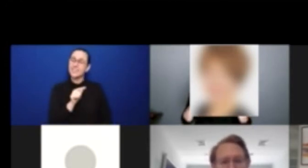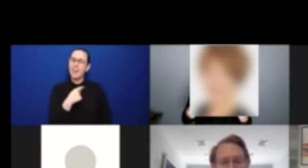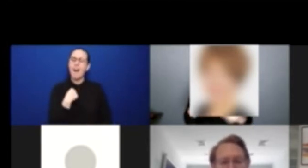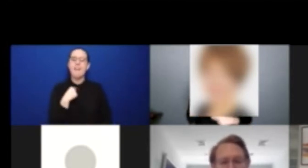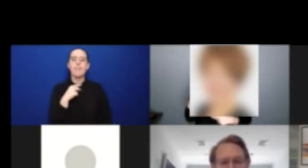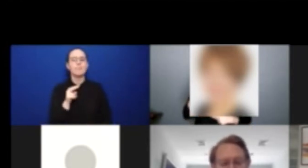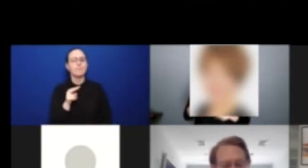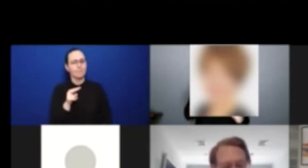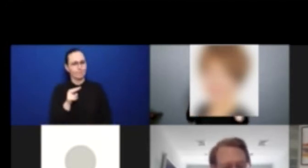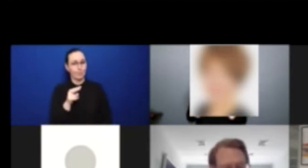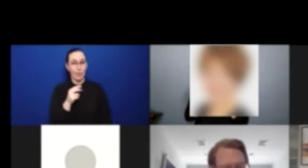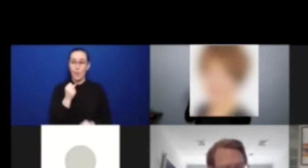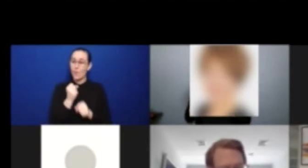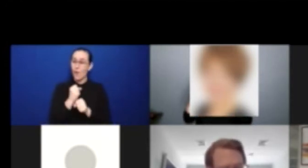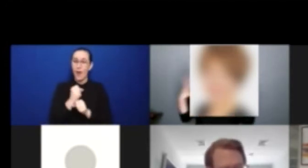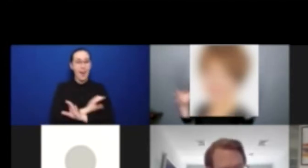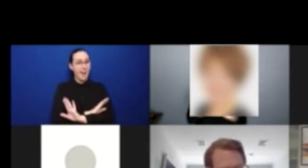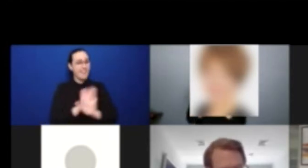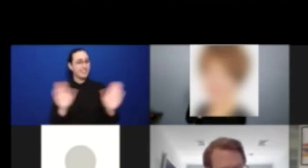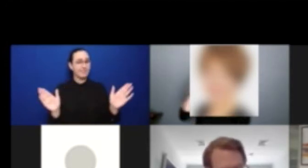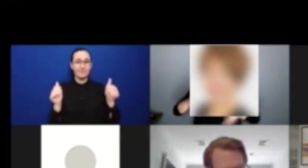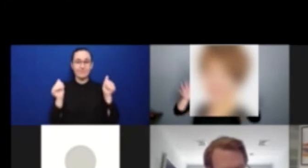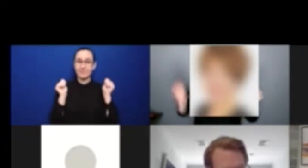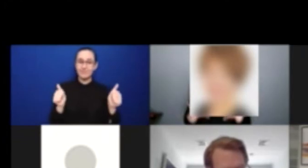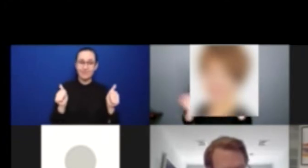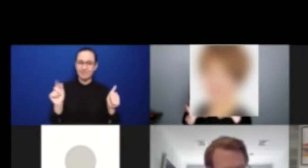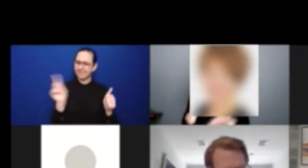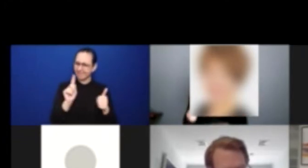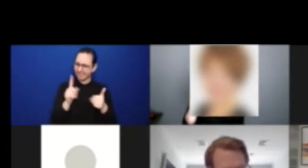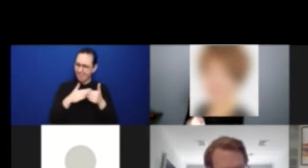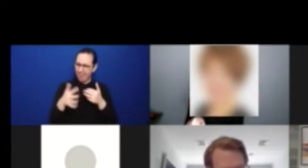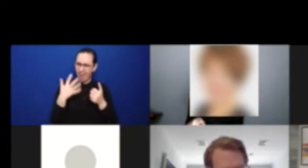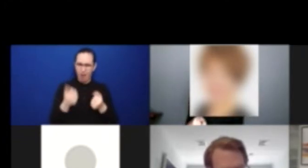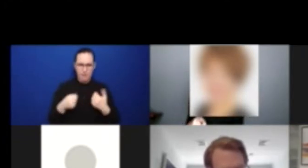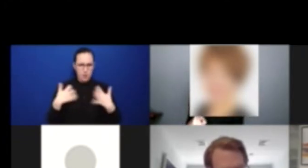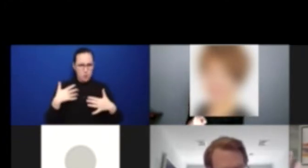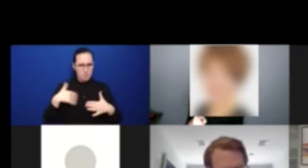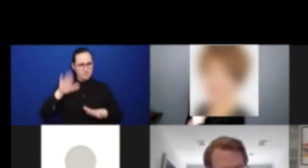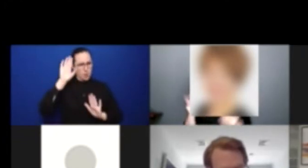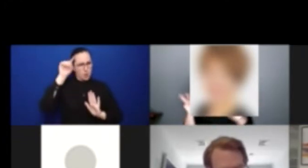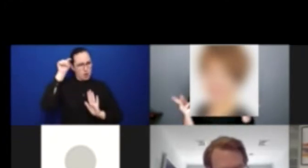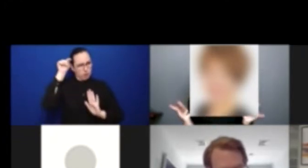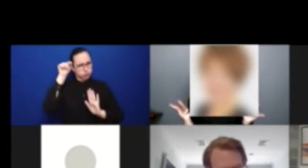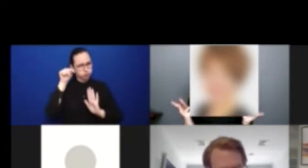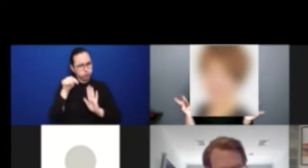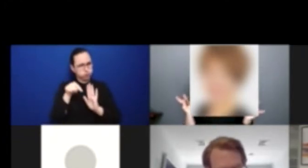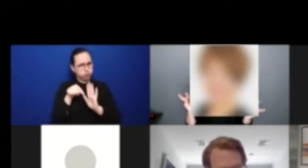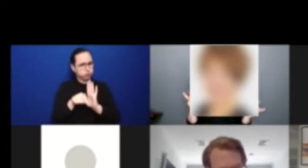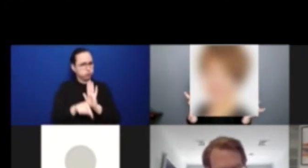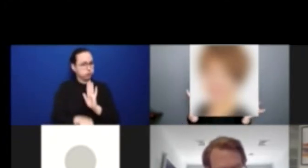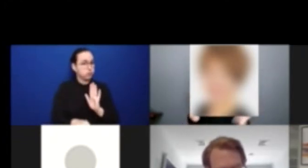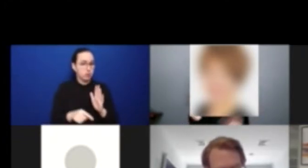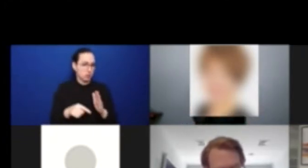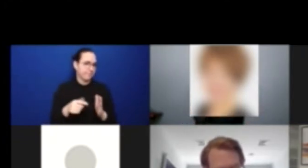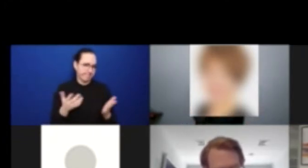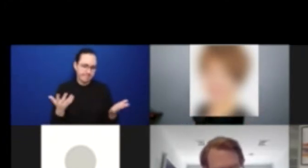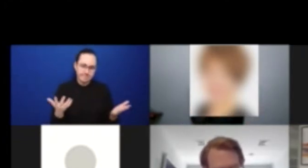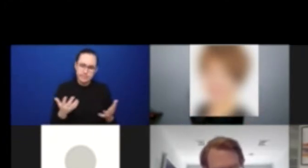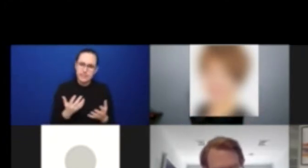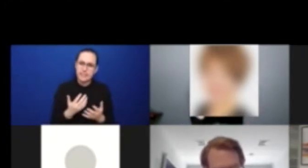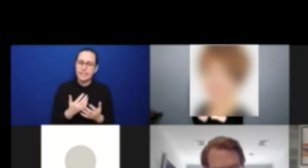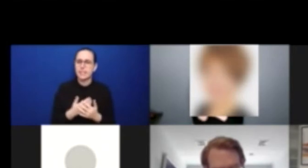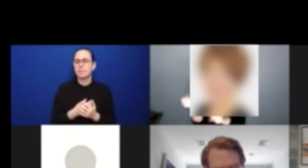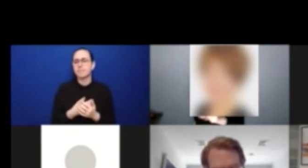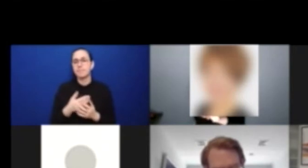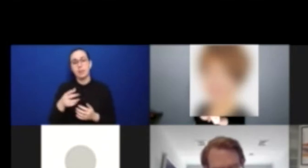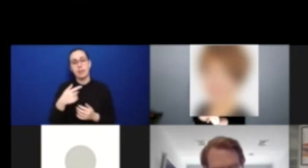needs to be done. And, and I guess, you know, we would do this meeting in five years, and I would have